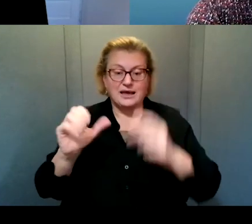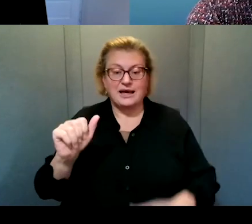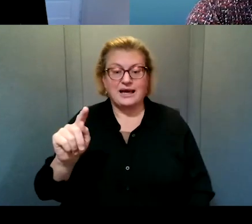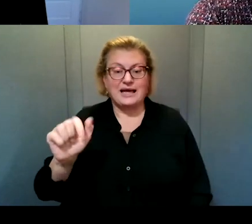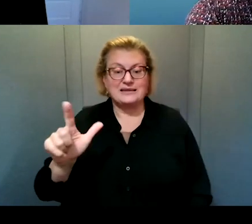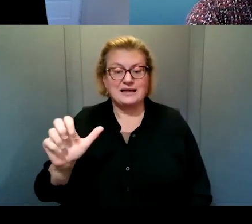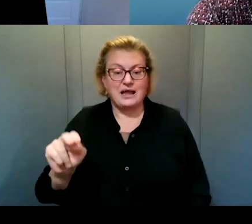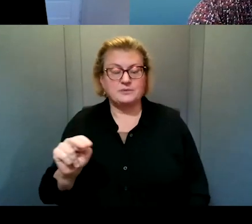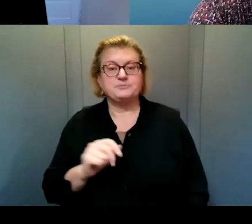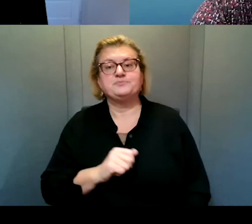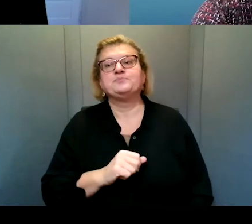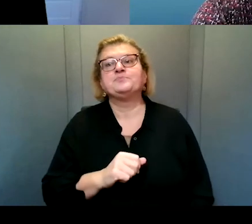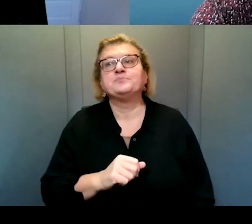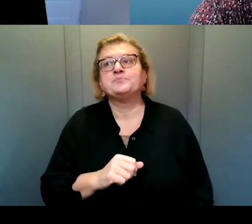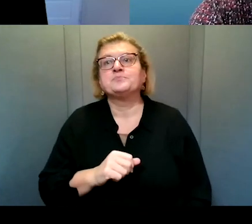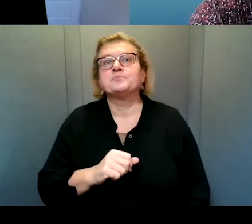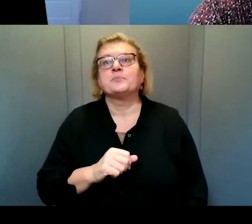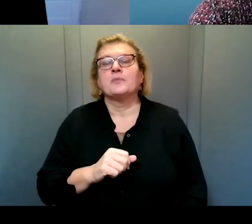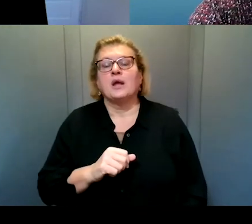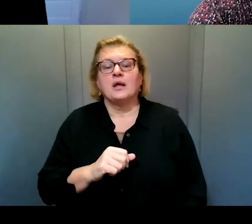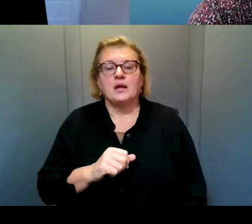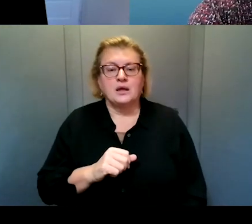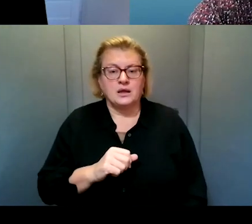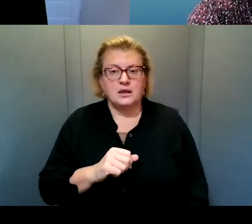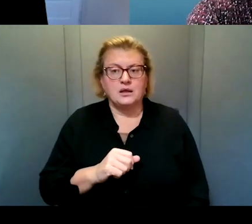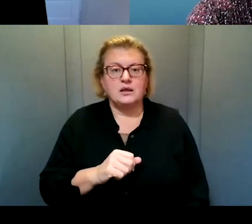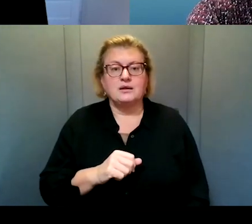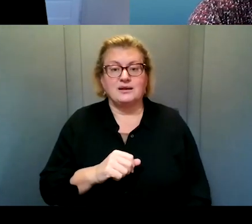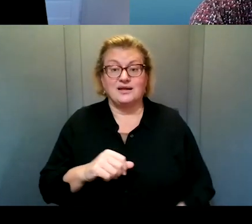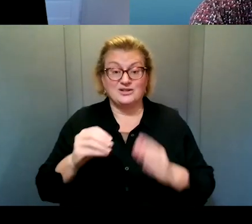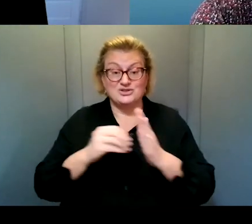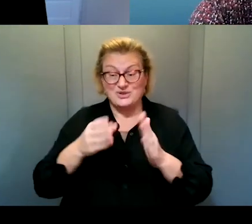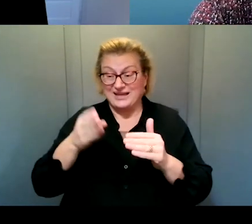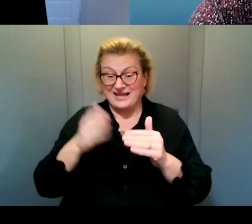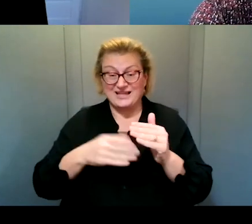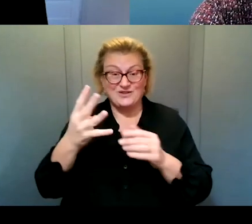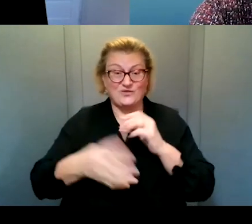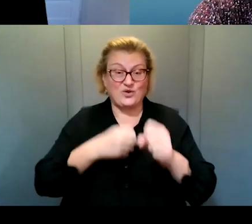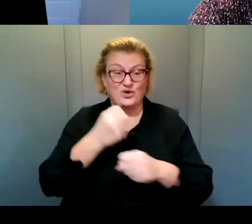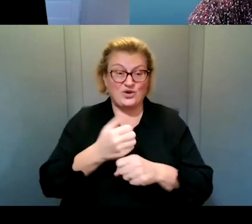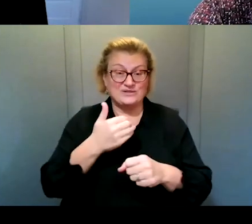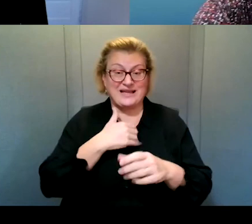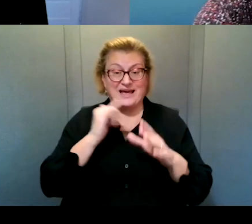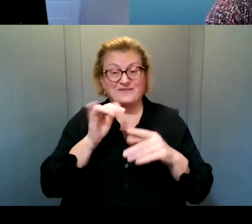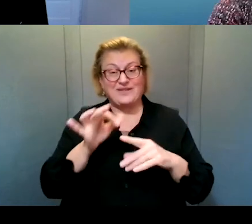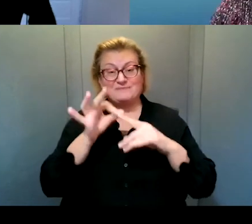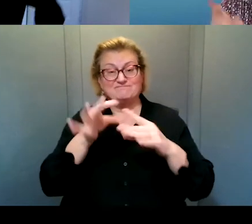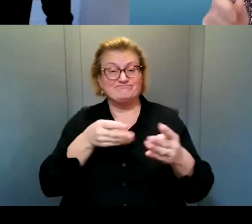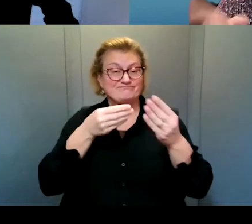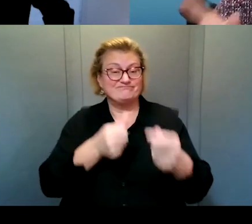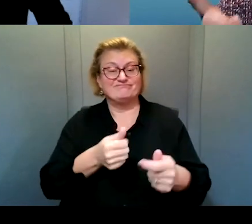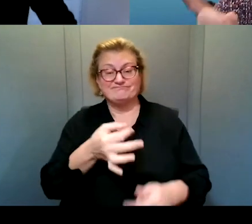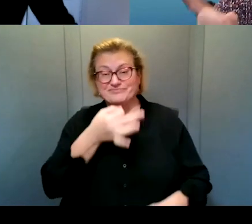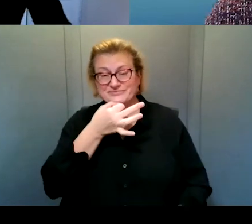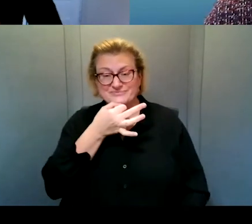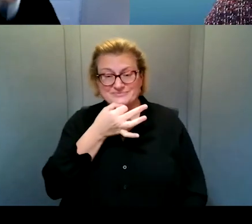There would be no way to expect that a student at the end of even four years would attain that sort of eclectic proficiency. Okay.